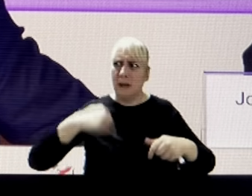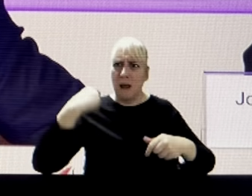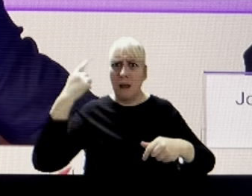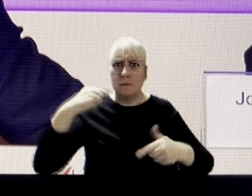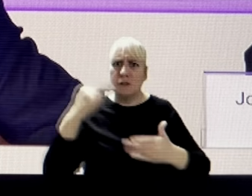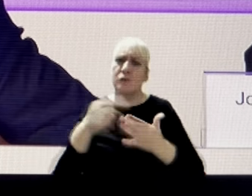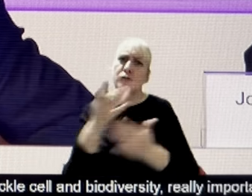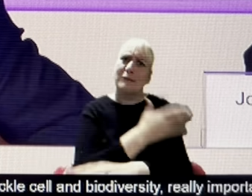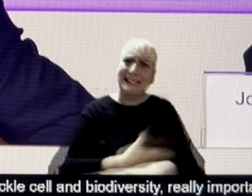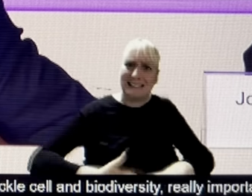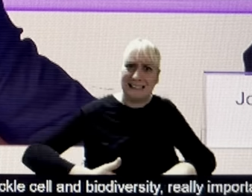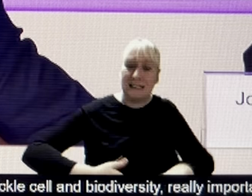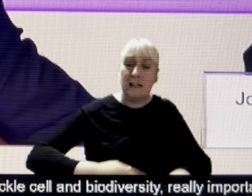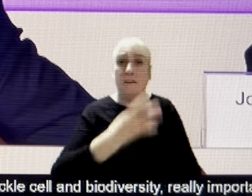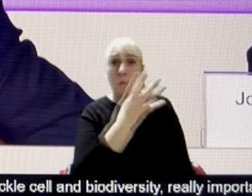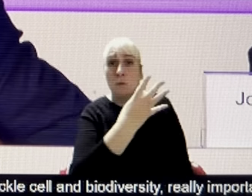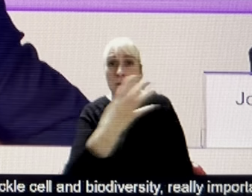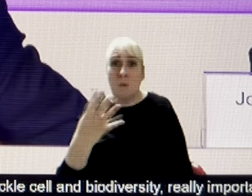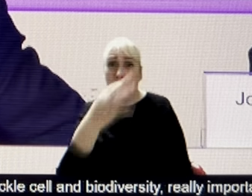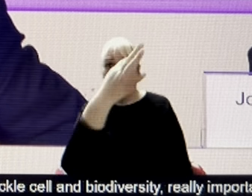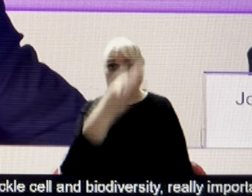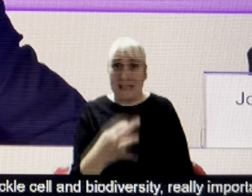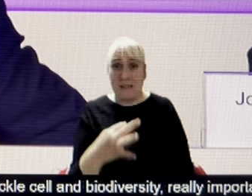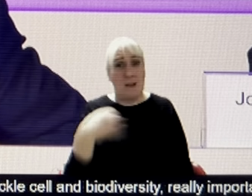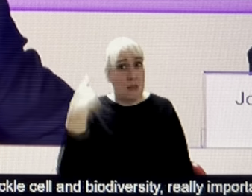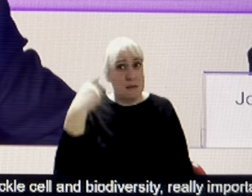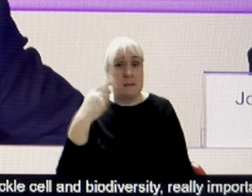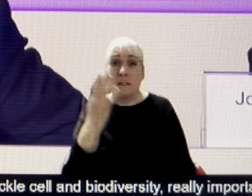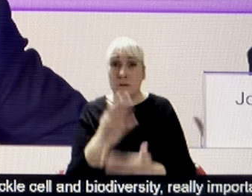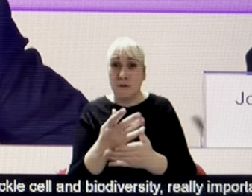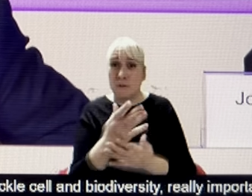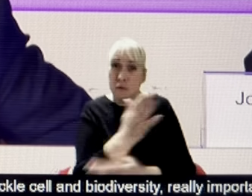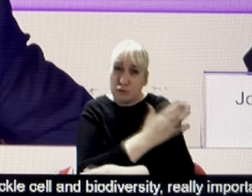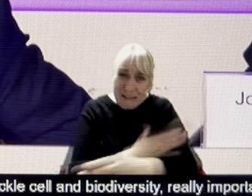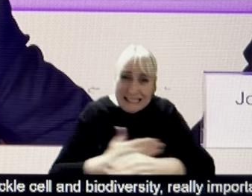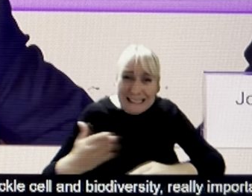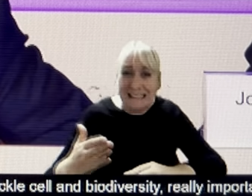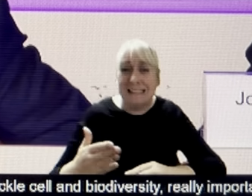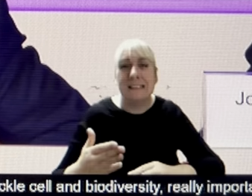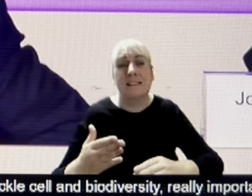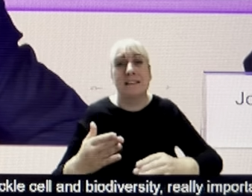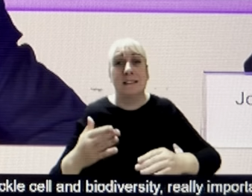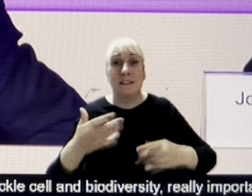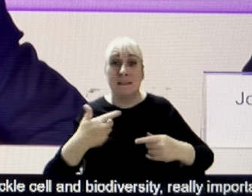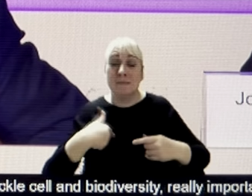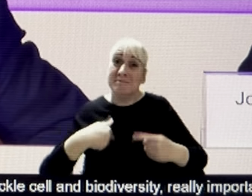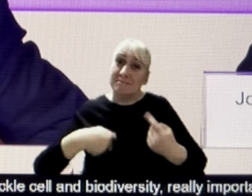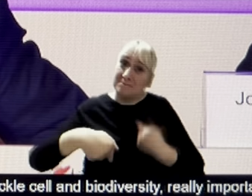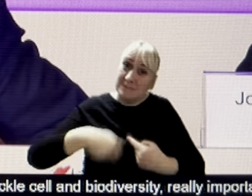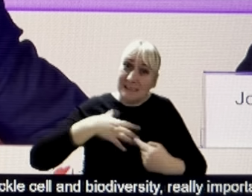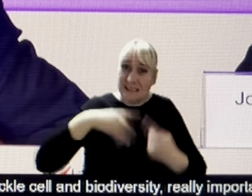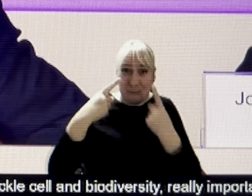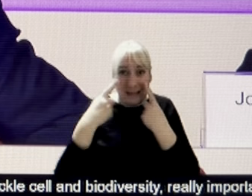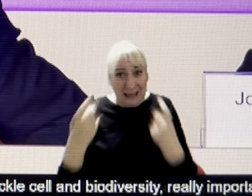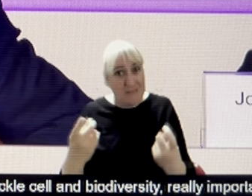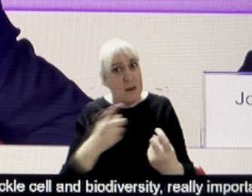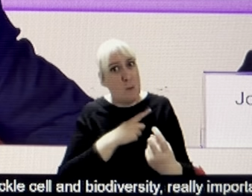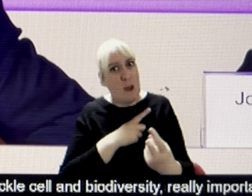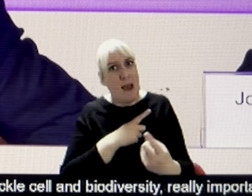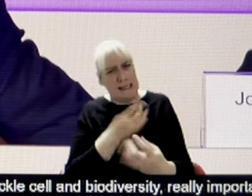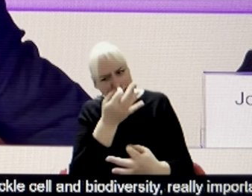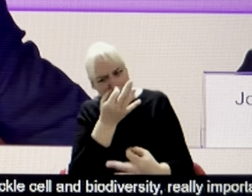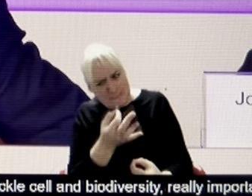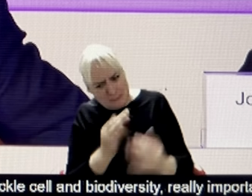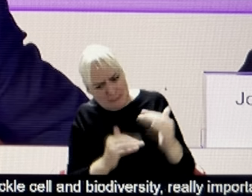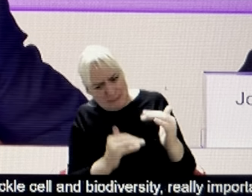speaking, 44% of our city is green, but we'll be careful and never complacent because obviously there's a temptation to build on that green